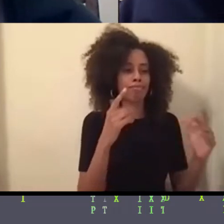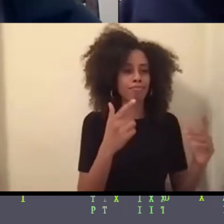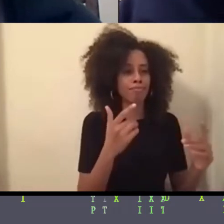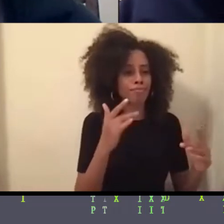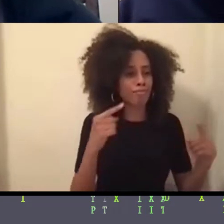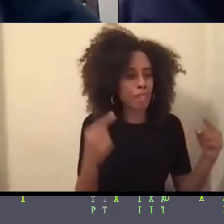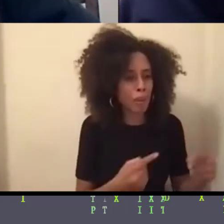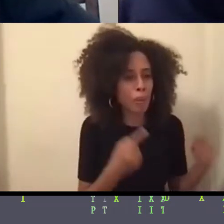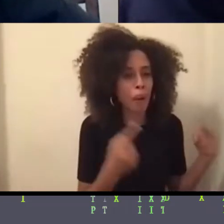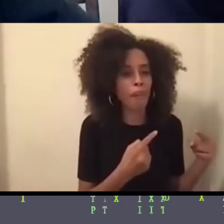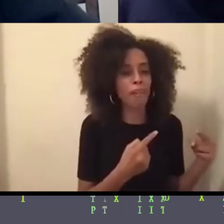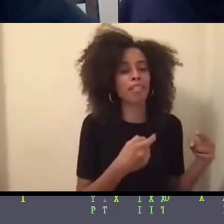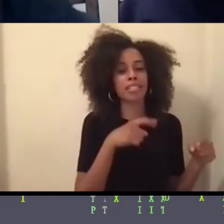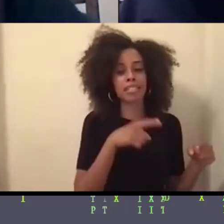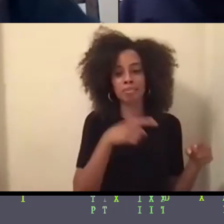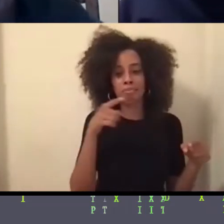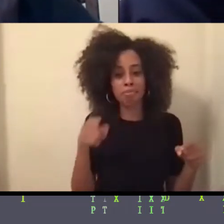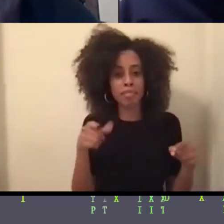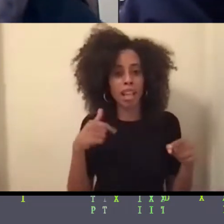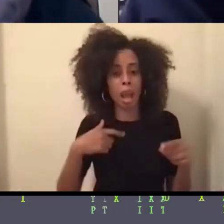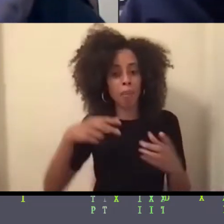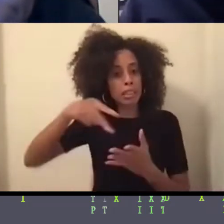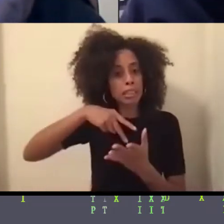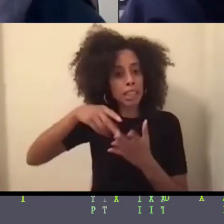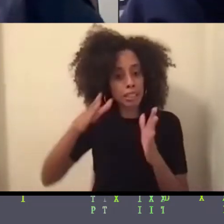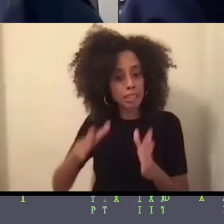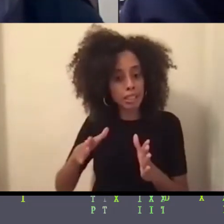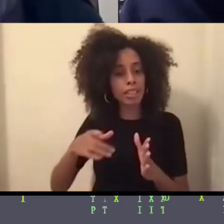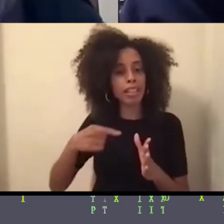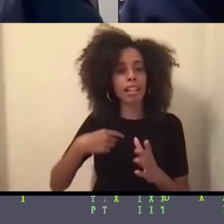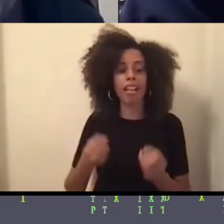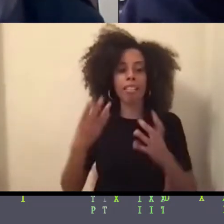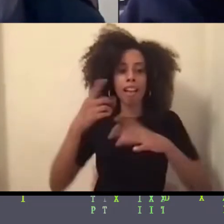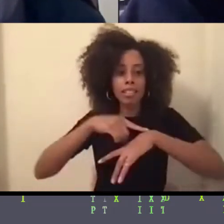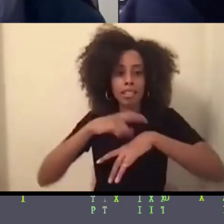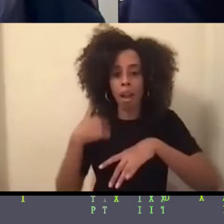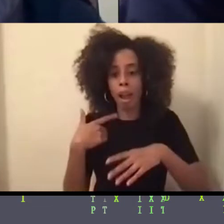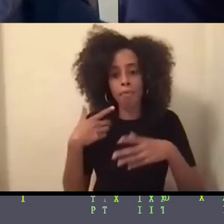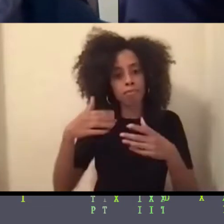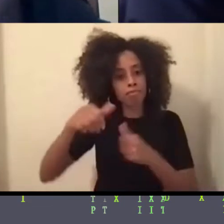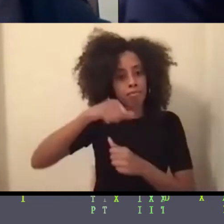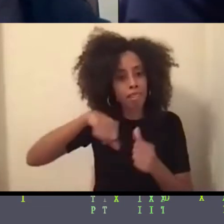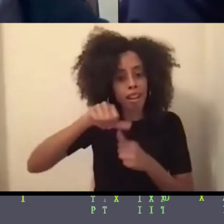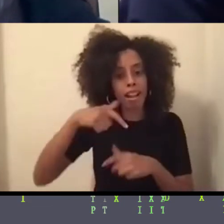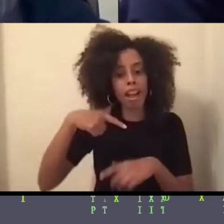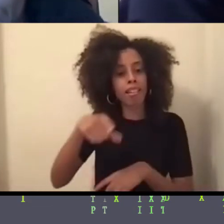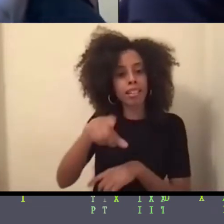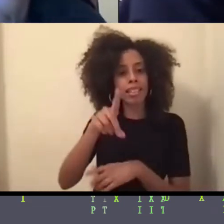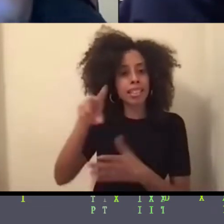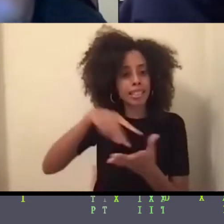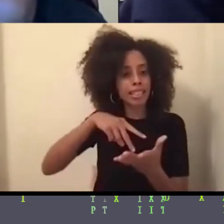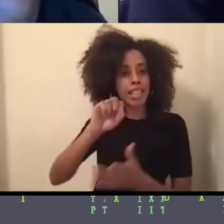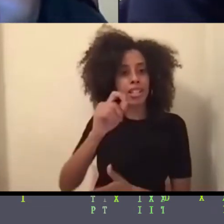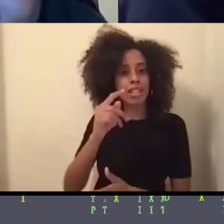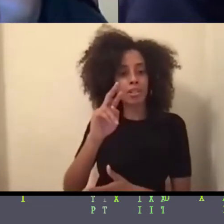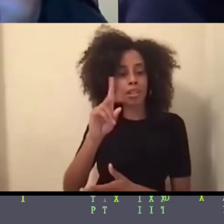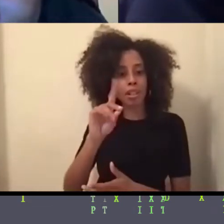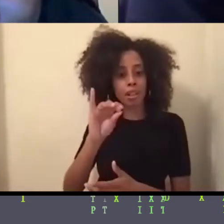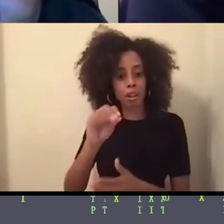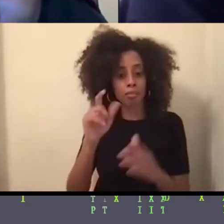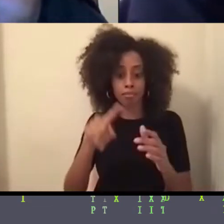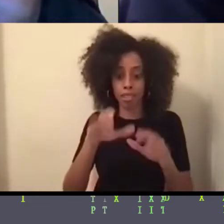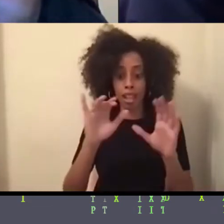So I spent a lot of time at my dance studio. And then so that's the whole community that I have, which is also been very,